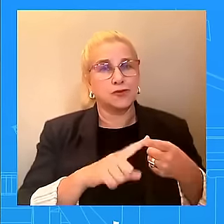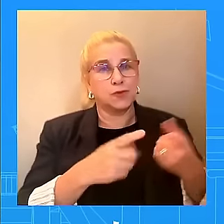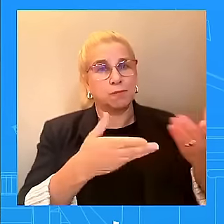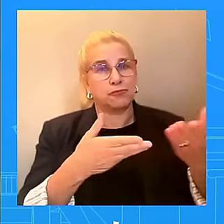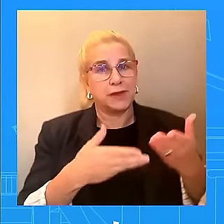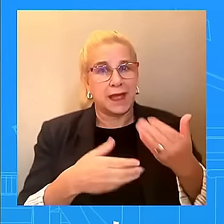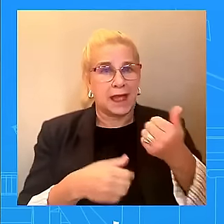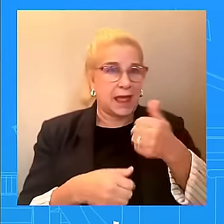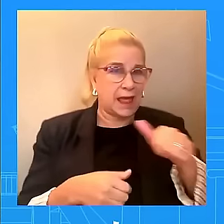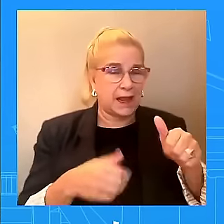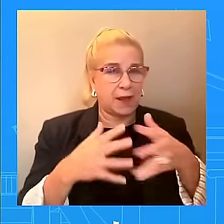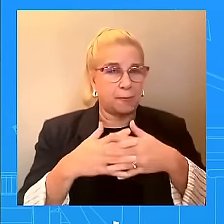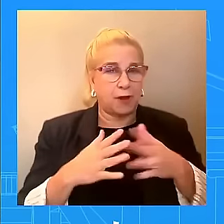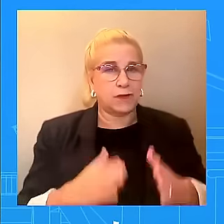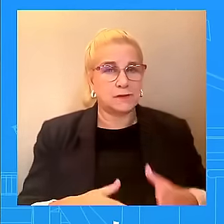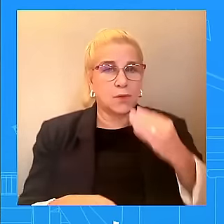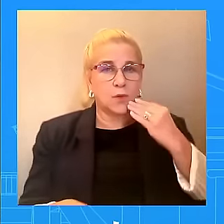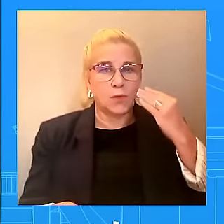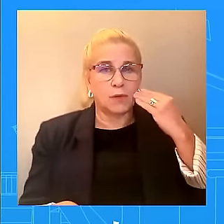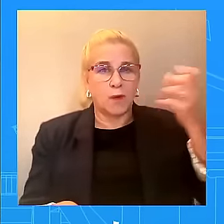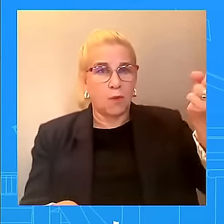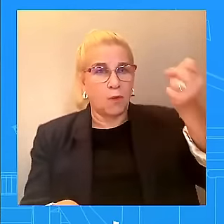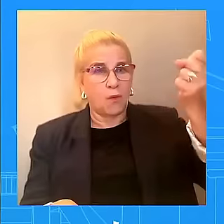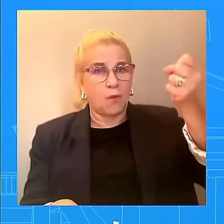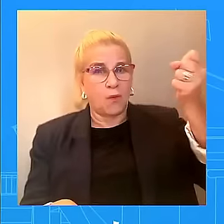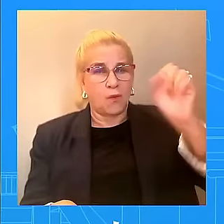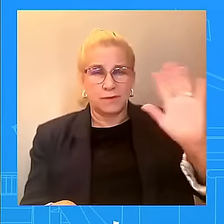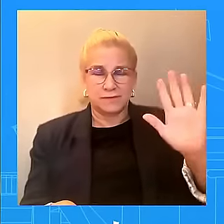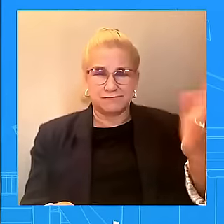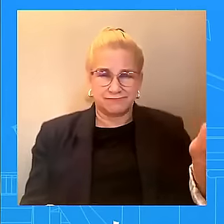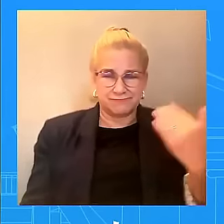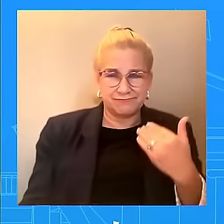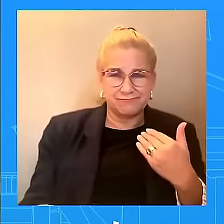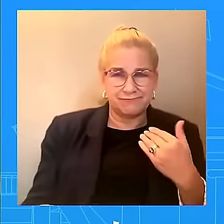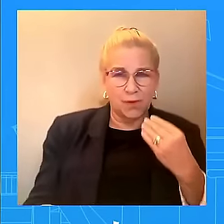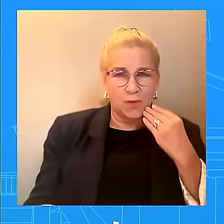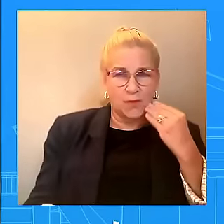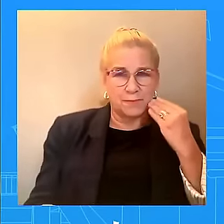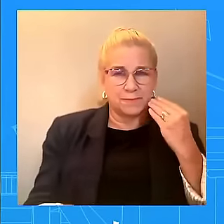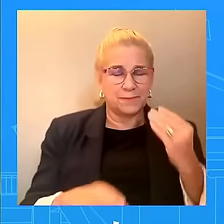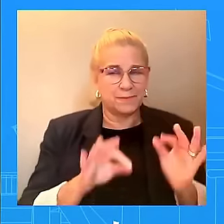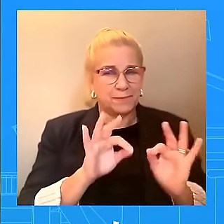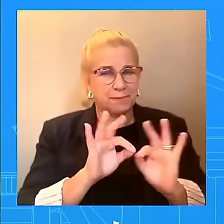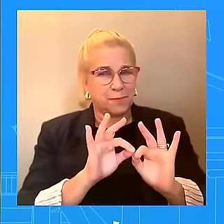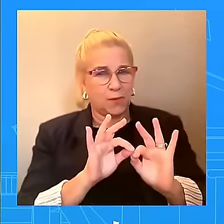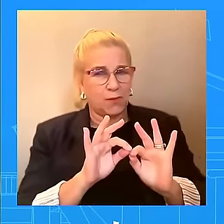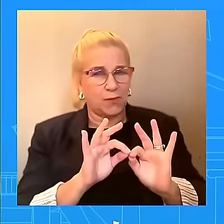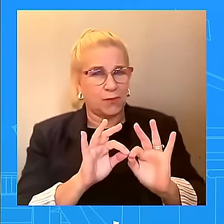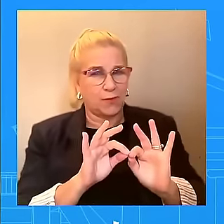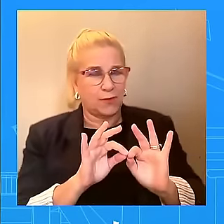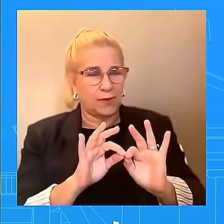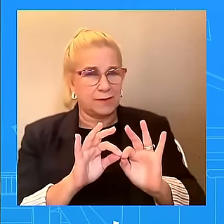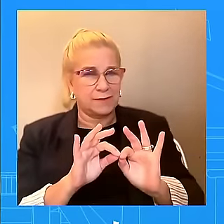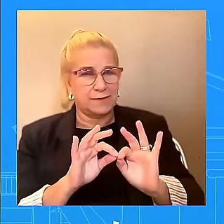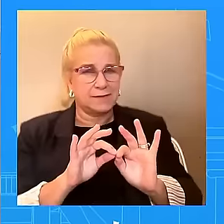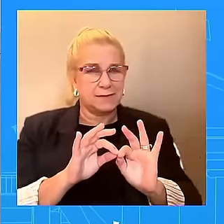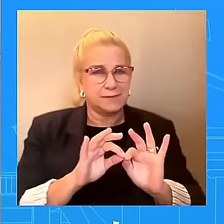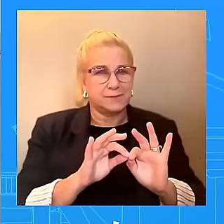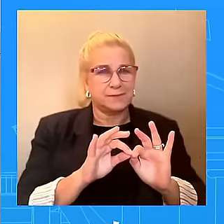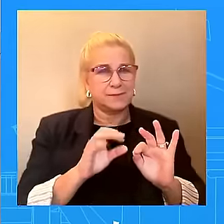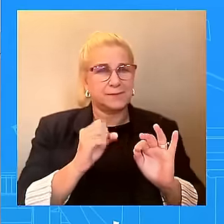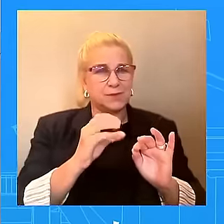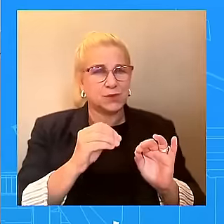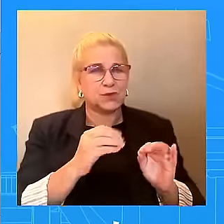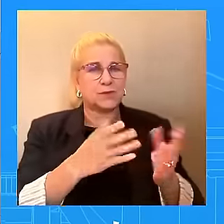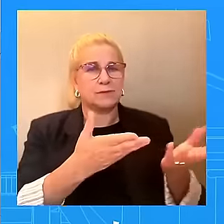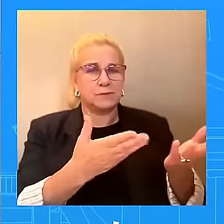And, again, frankly, we have had an extraordinary record of doing just that. And that's going to be the President's top priority. And on this